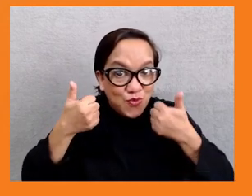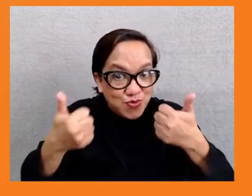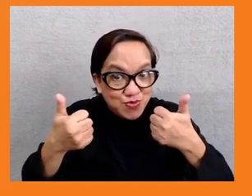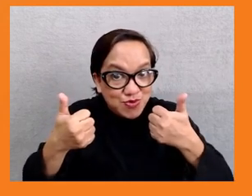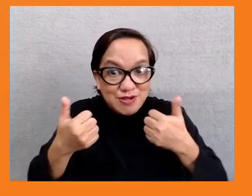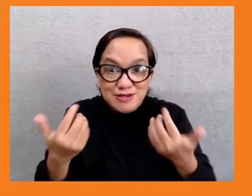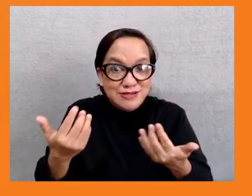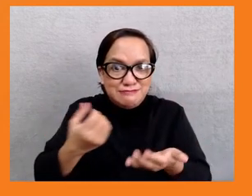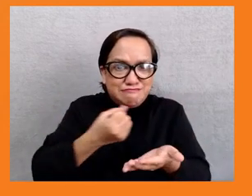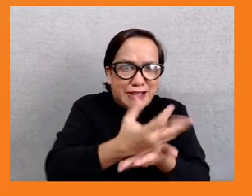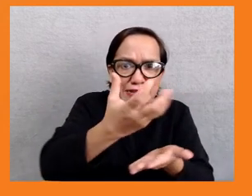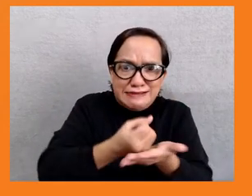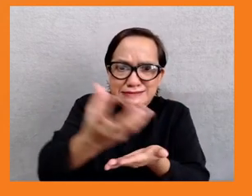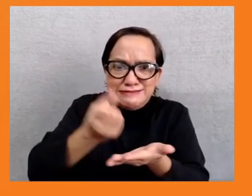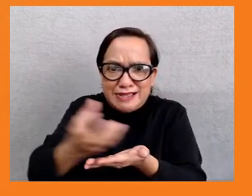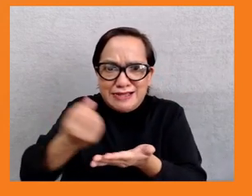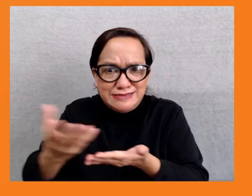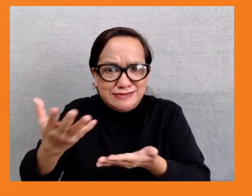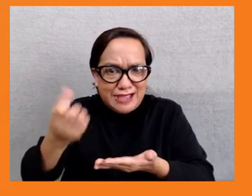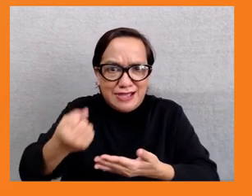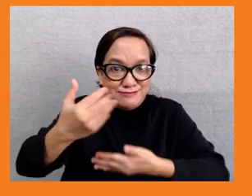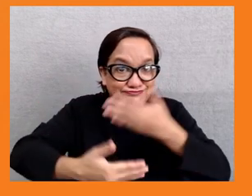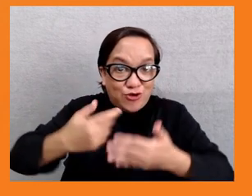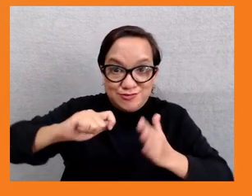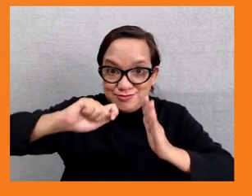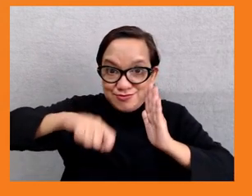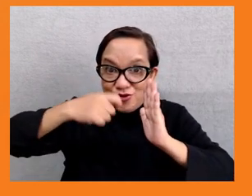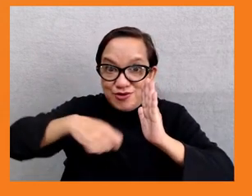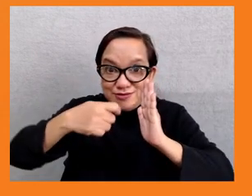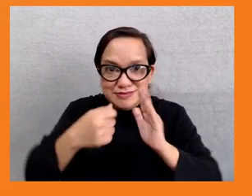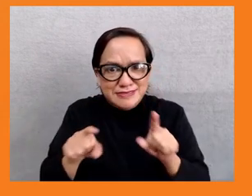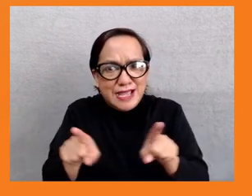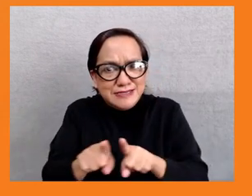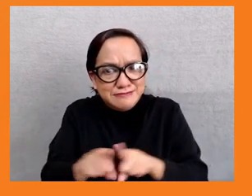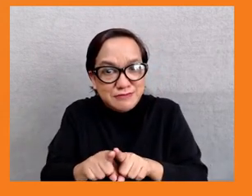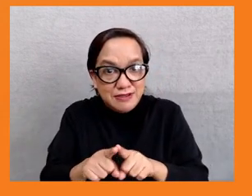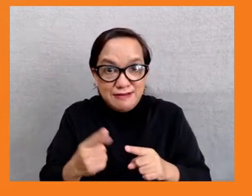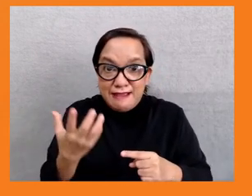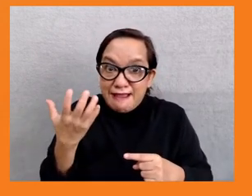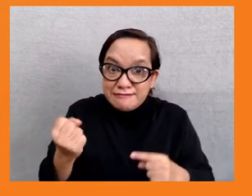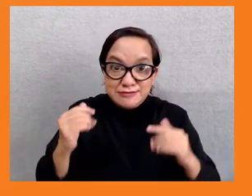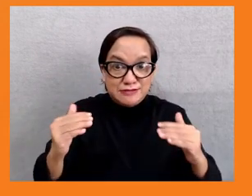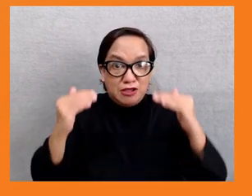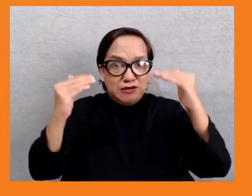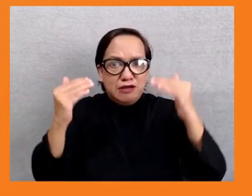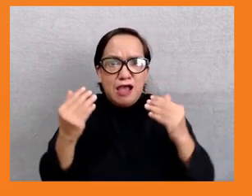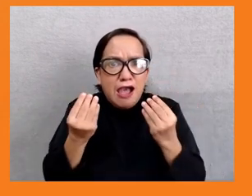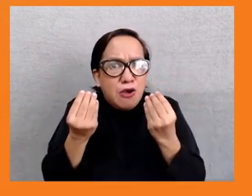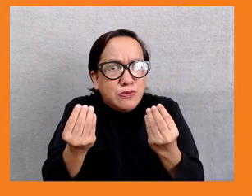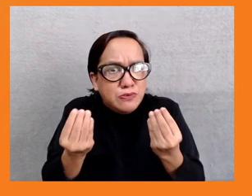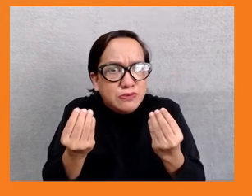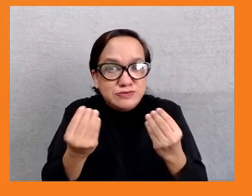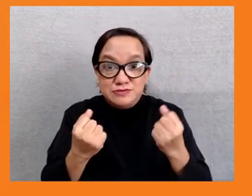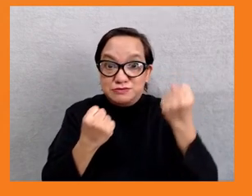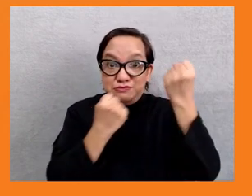concessional financing, that there should be an increase in aid to support the spending on anti-inequality measures.